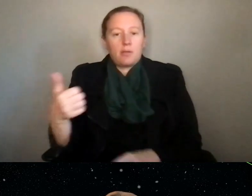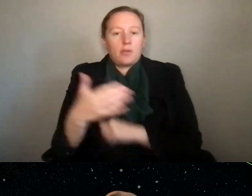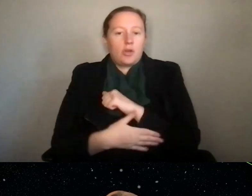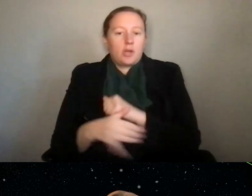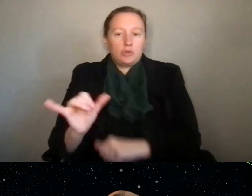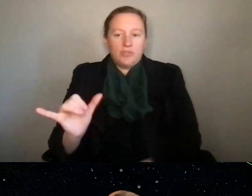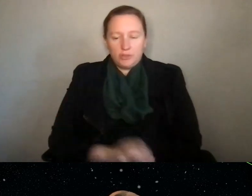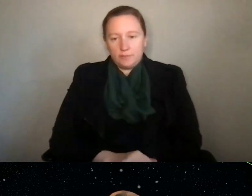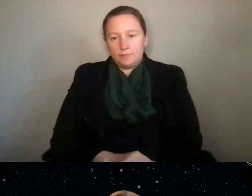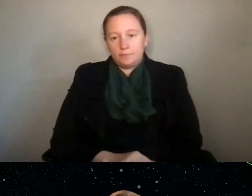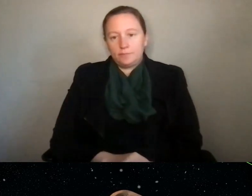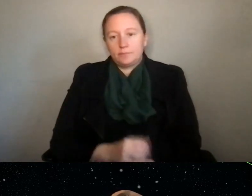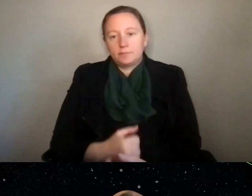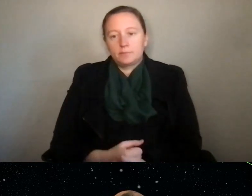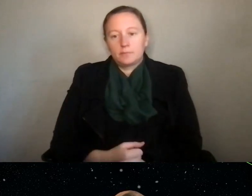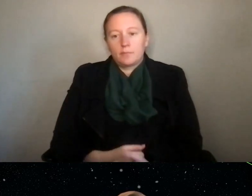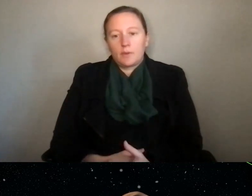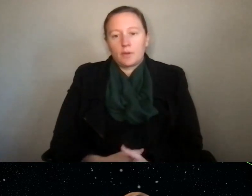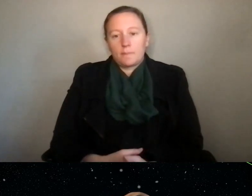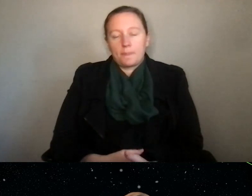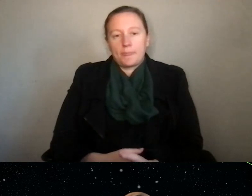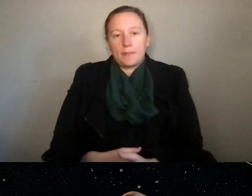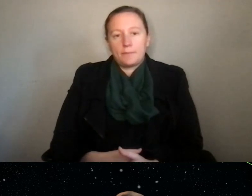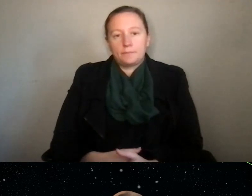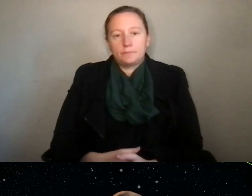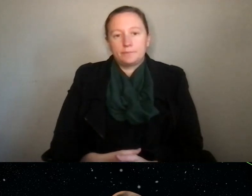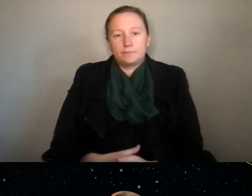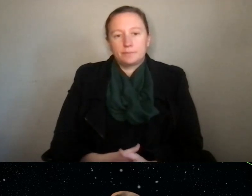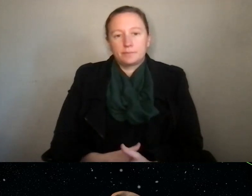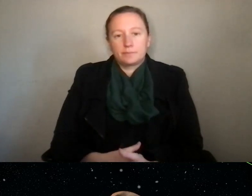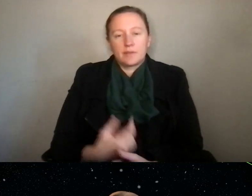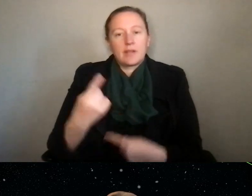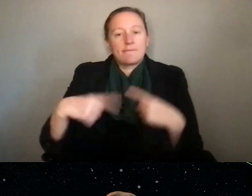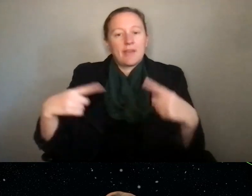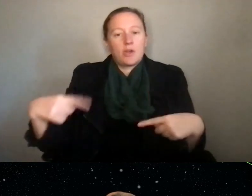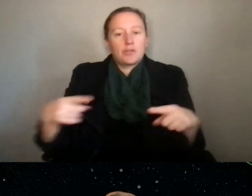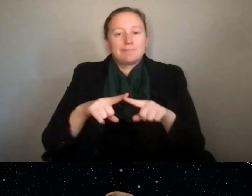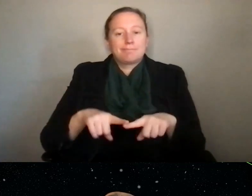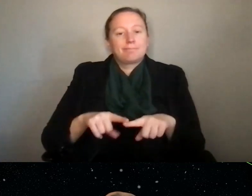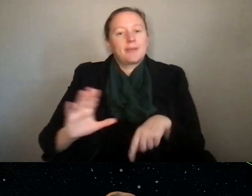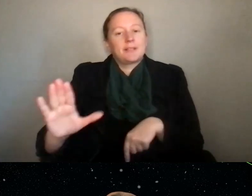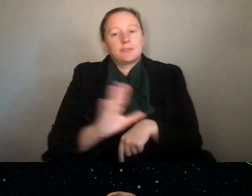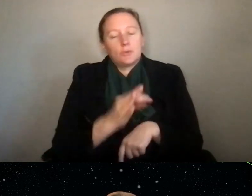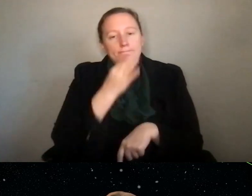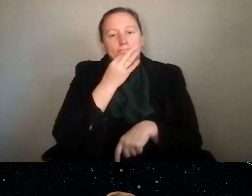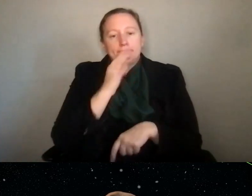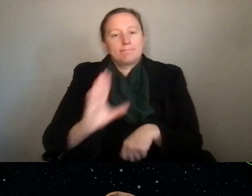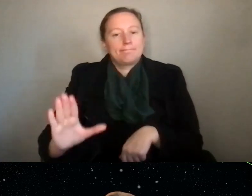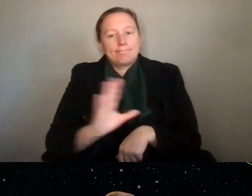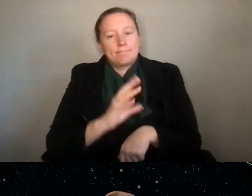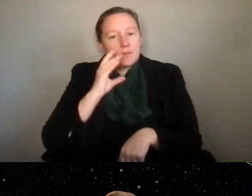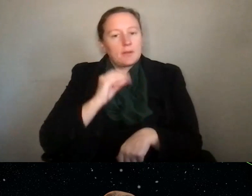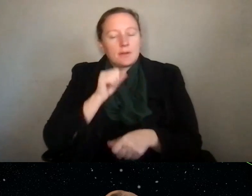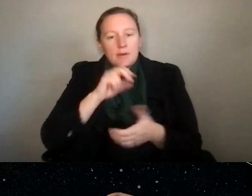people. But it's really about finding that that really can vary. depends on what your expertise and experience is. doesn't necessarily